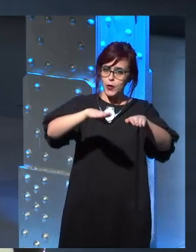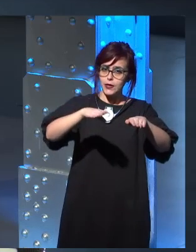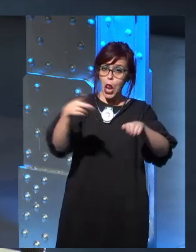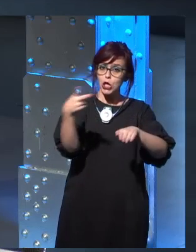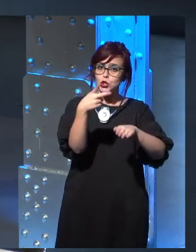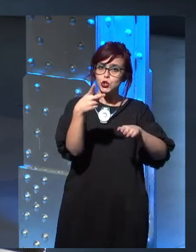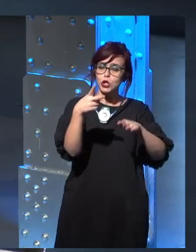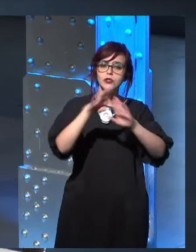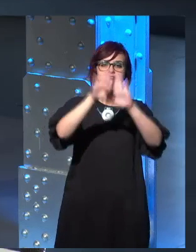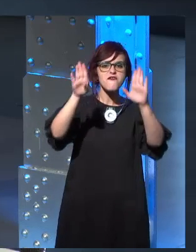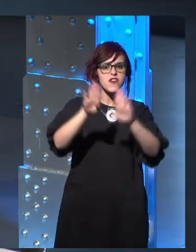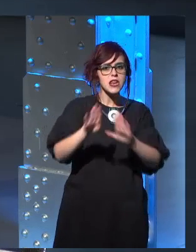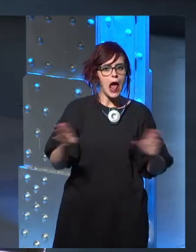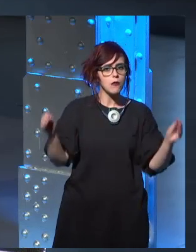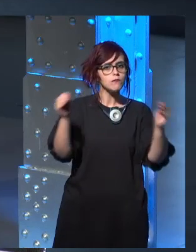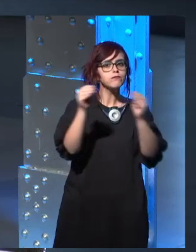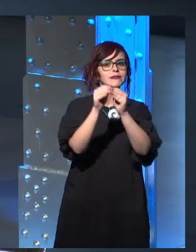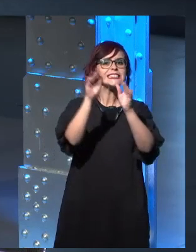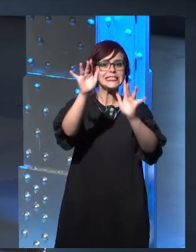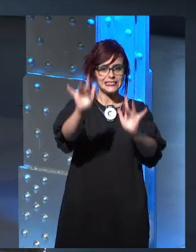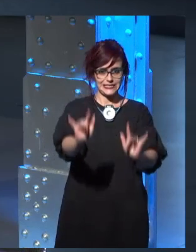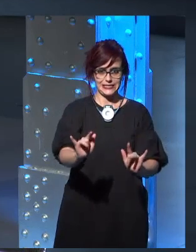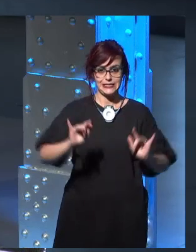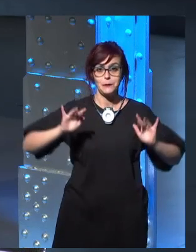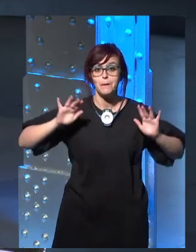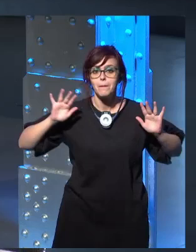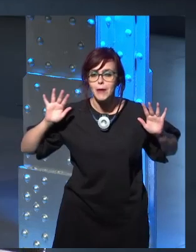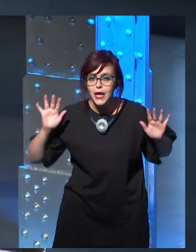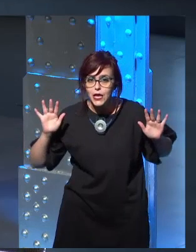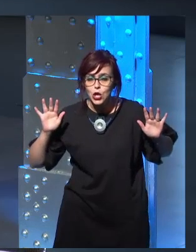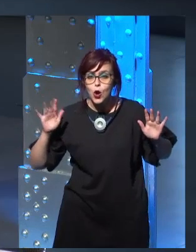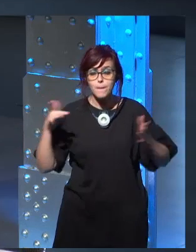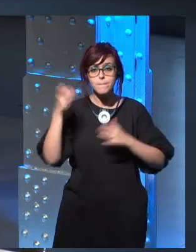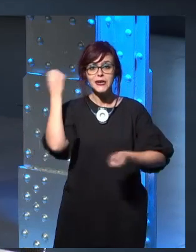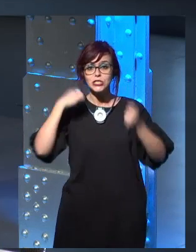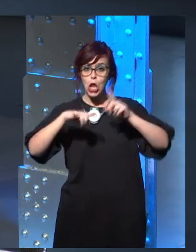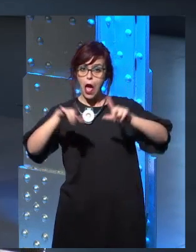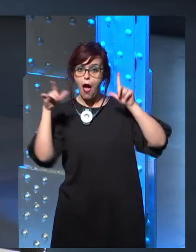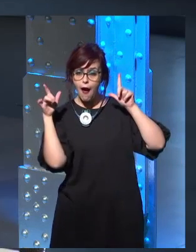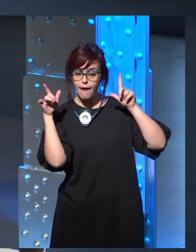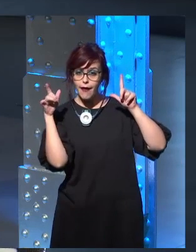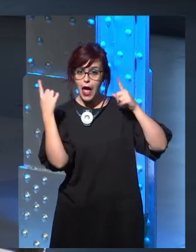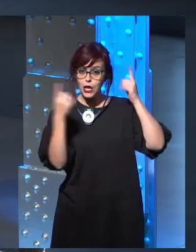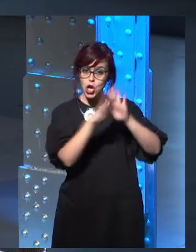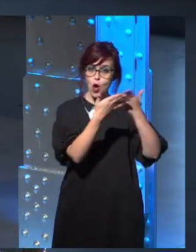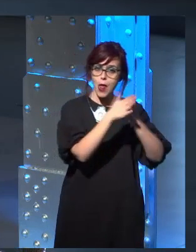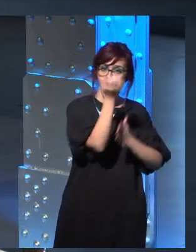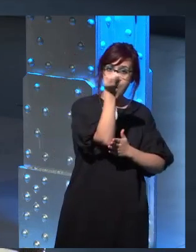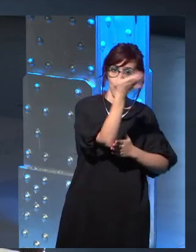George. But just by the very nature of the fact that, you know, there are characters who are dead in their story, who are alive in George's, and vice versa,